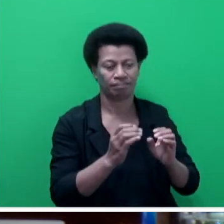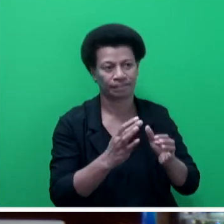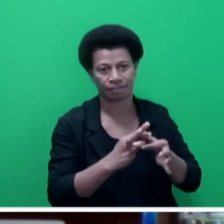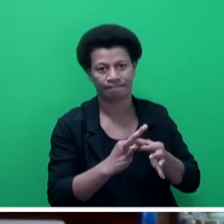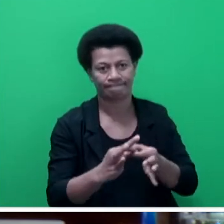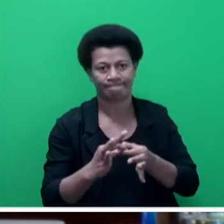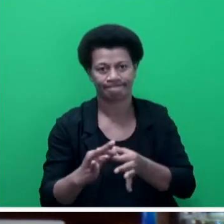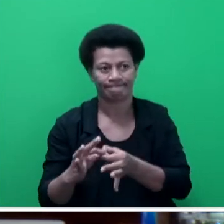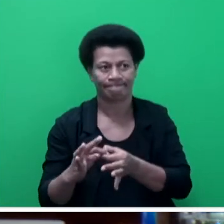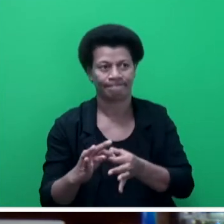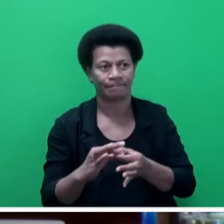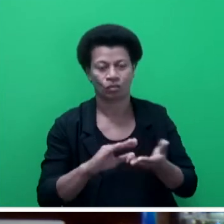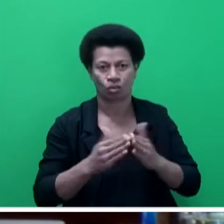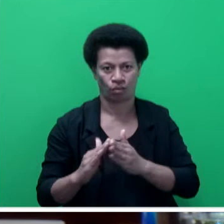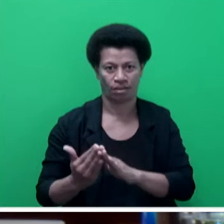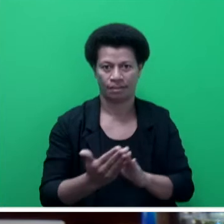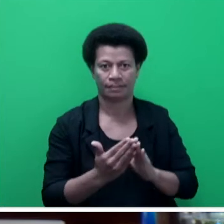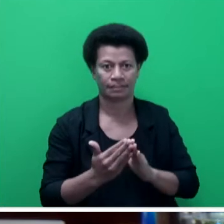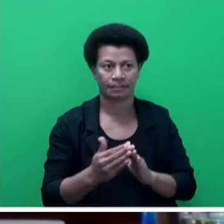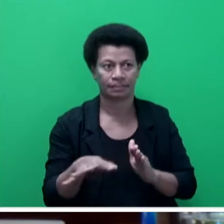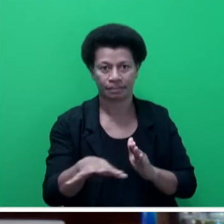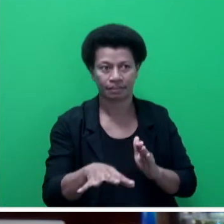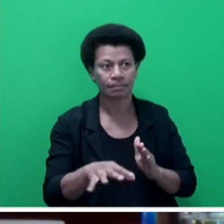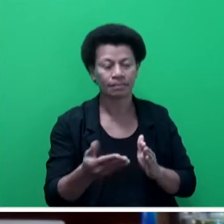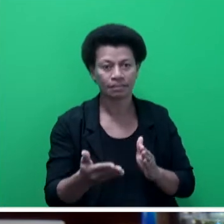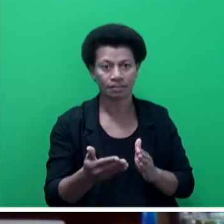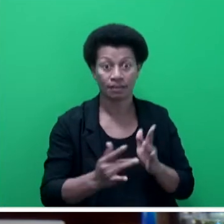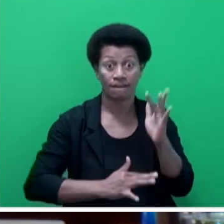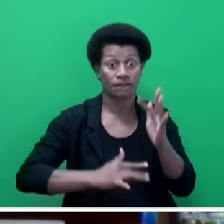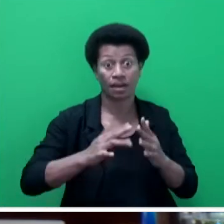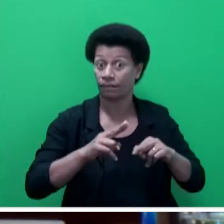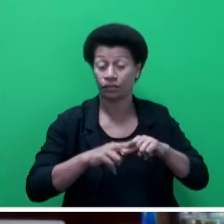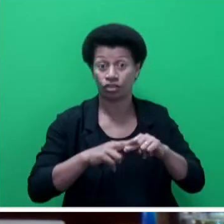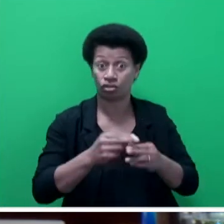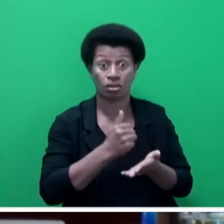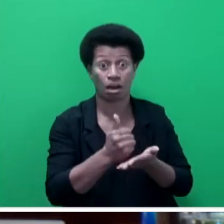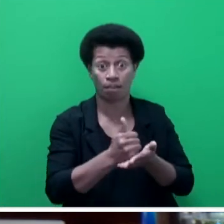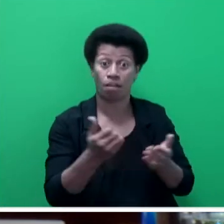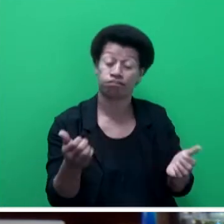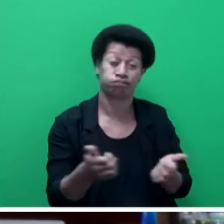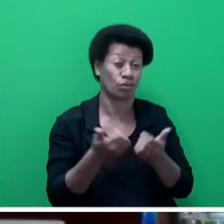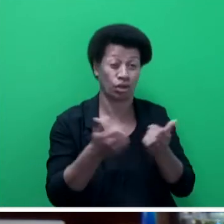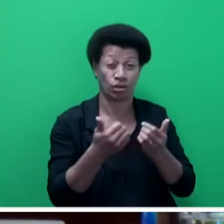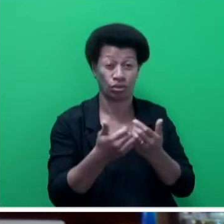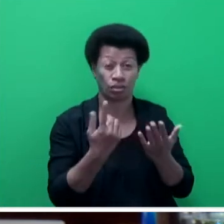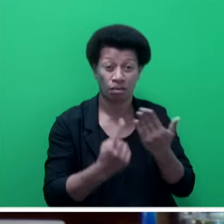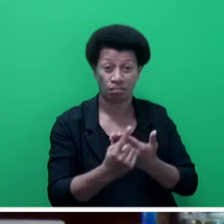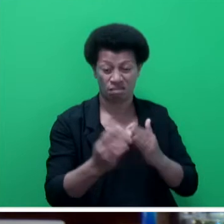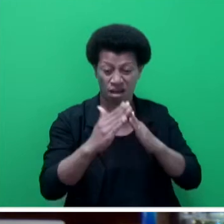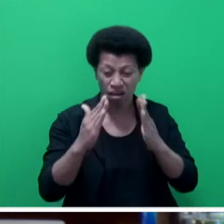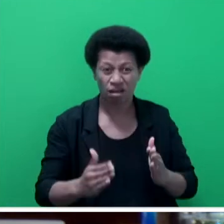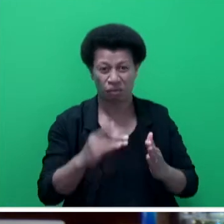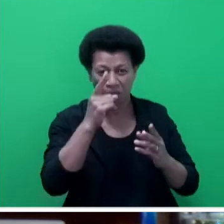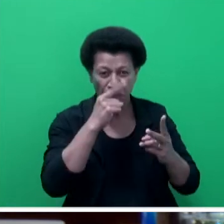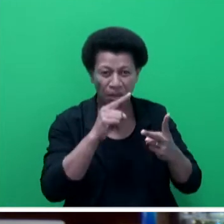Mr Speaker, the number of fire incidents in Fiji is alarming. Fires impact people, property and the environment.